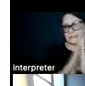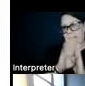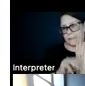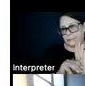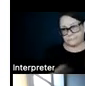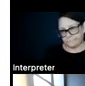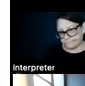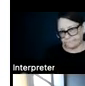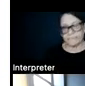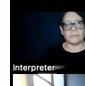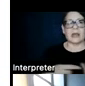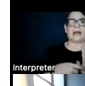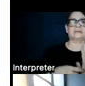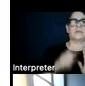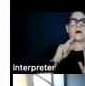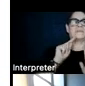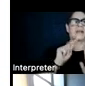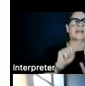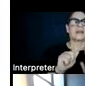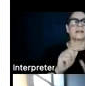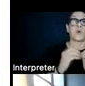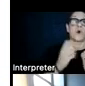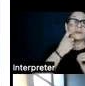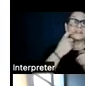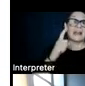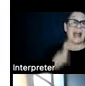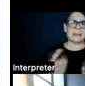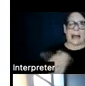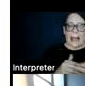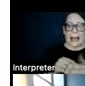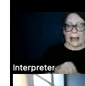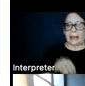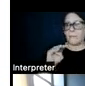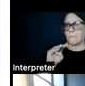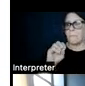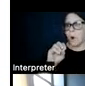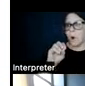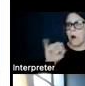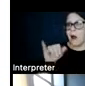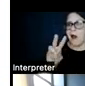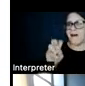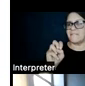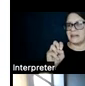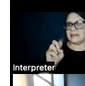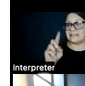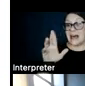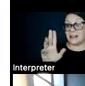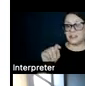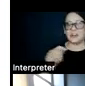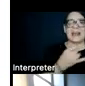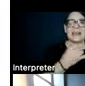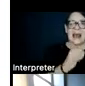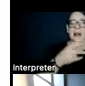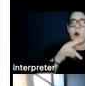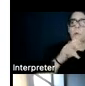And an example of this more recently happening again in the Mojave Desert, the Yellow Pine Solar Project